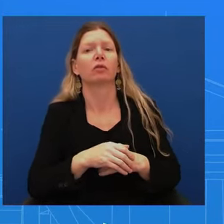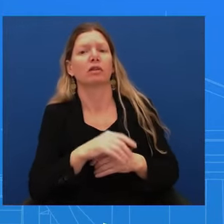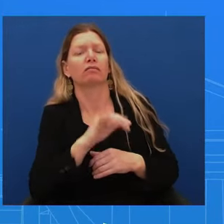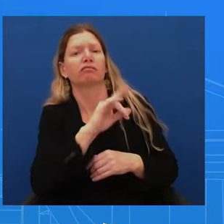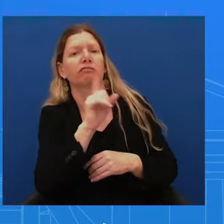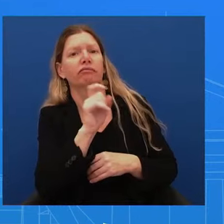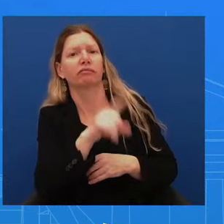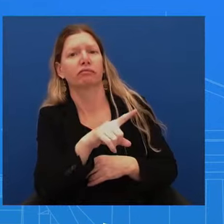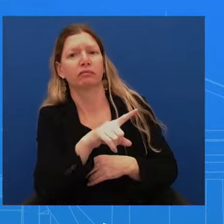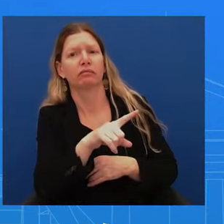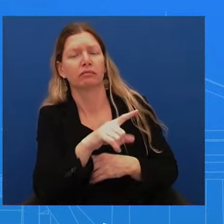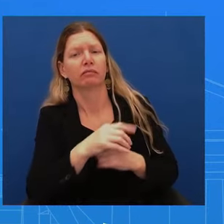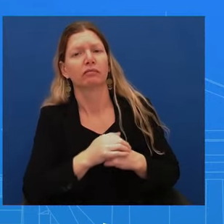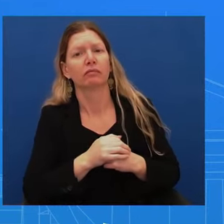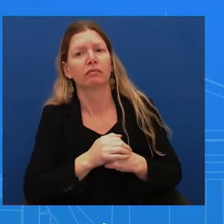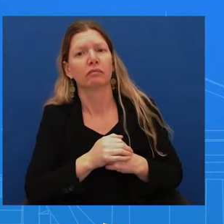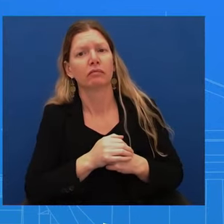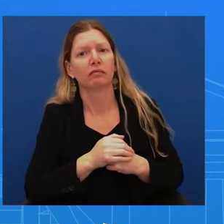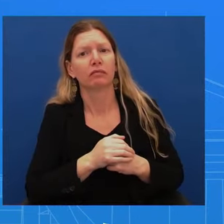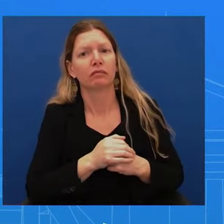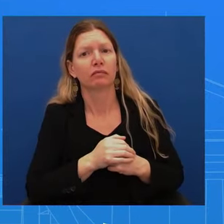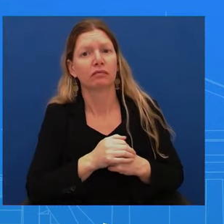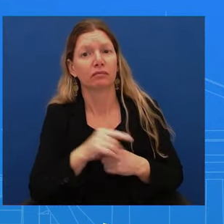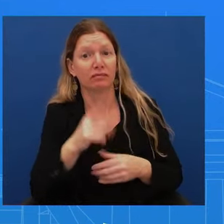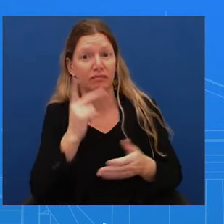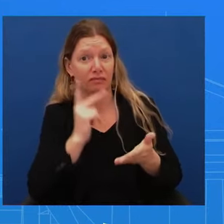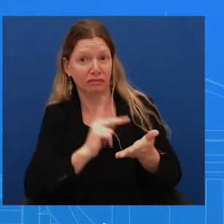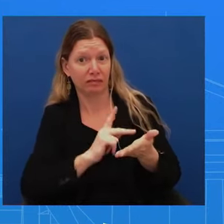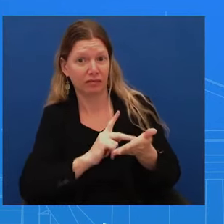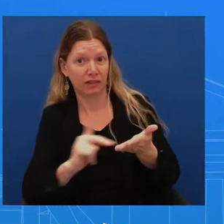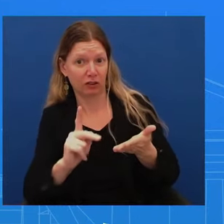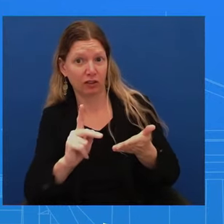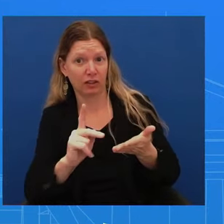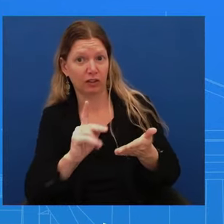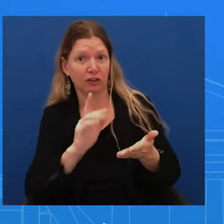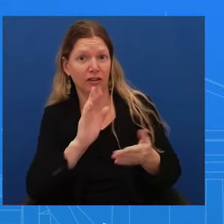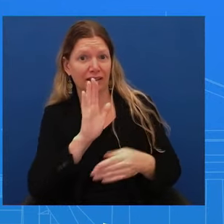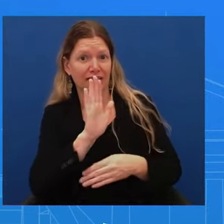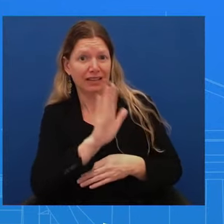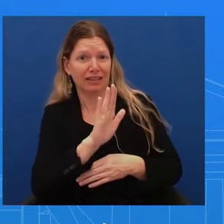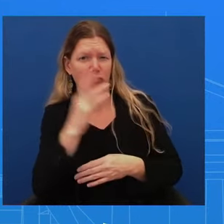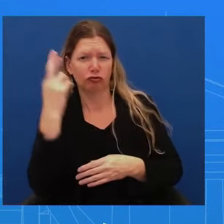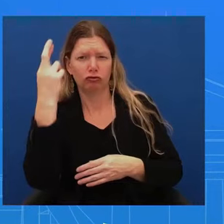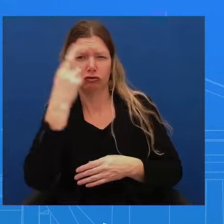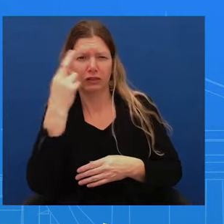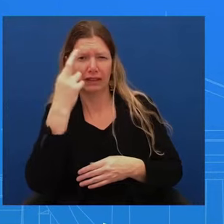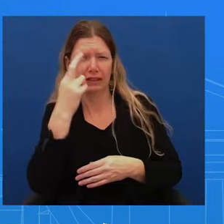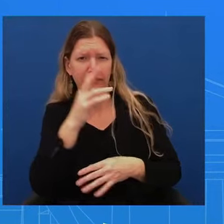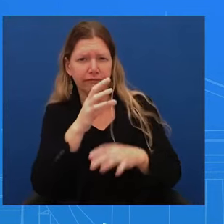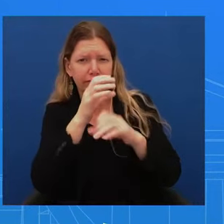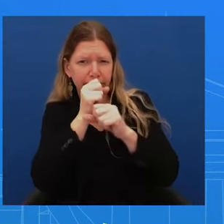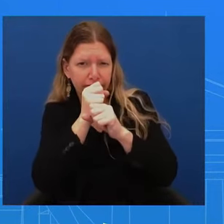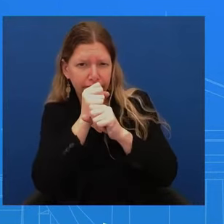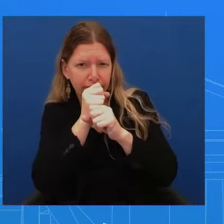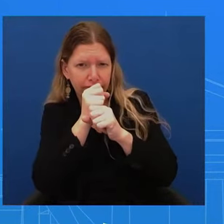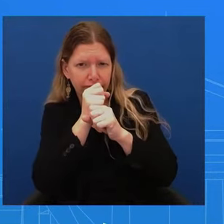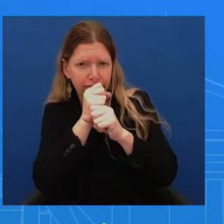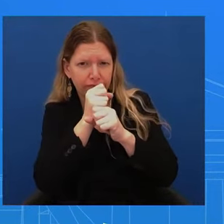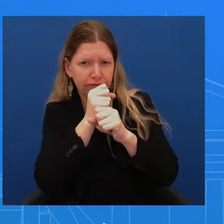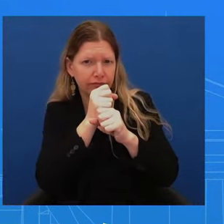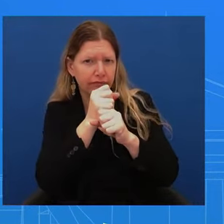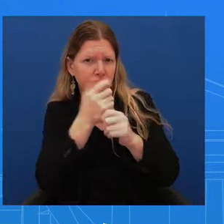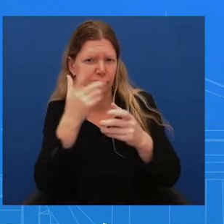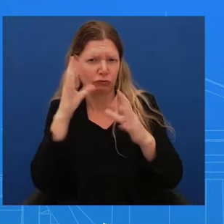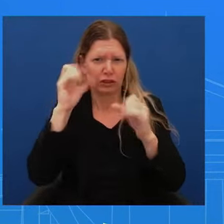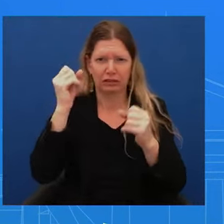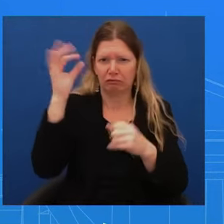on the part of the secretary for doing this are unknown to the president. And you're telling us there's going to be a 30-day review, et cetera. Shouldn't the expression of